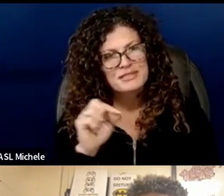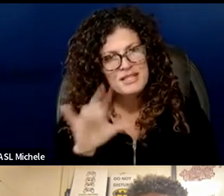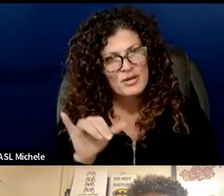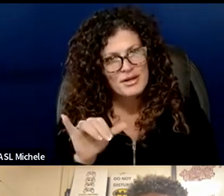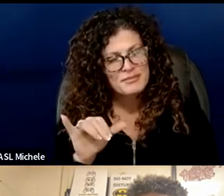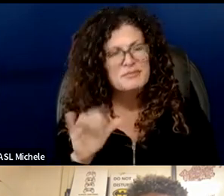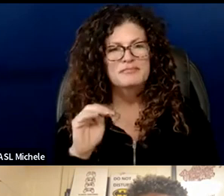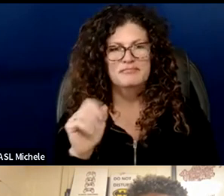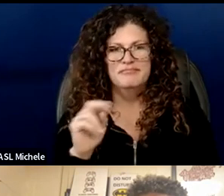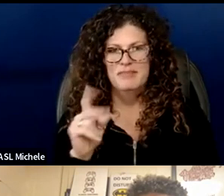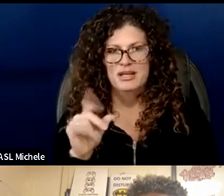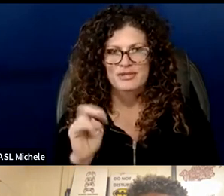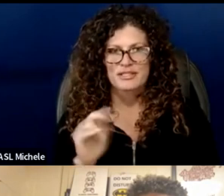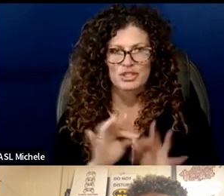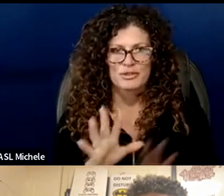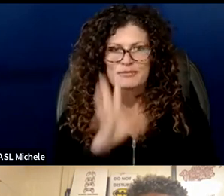be a Mandarin interpreter.